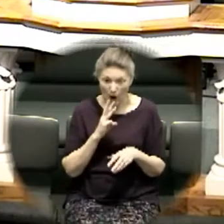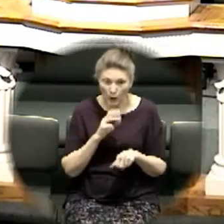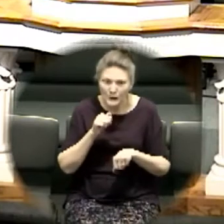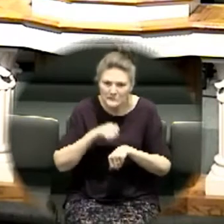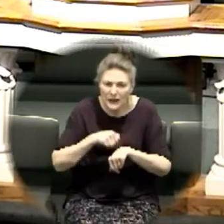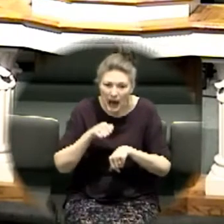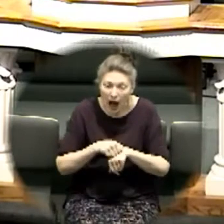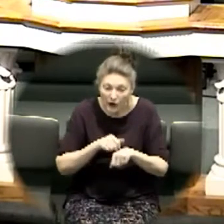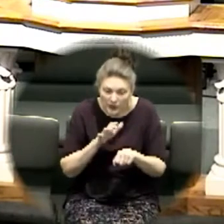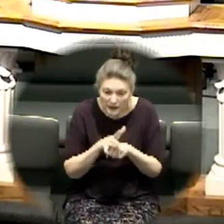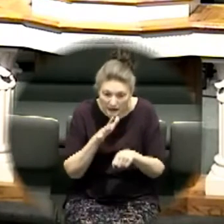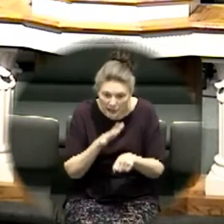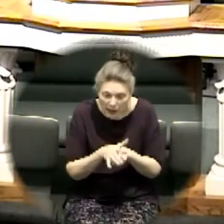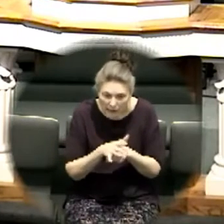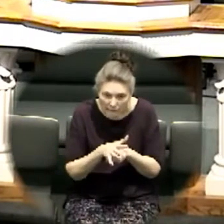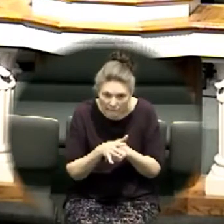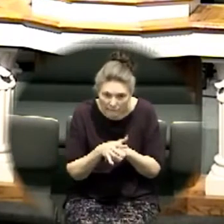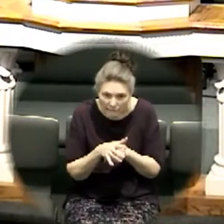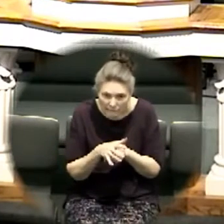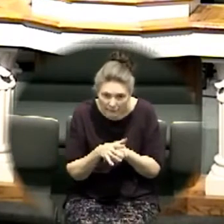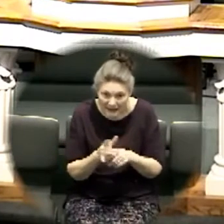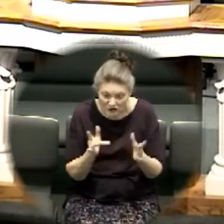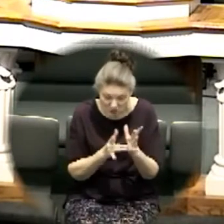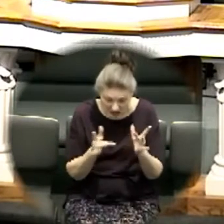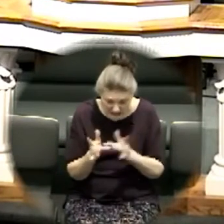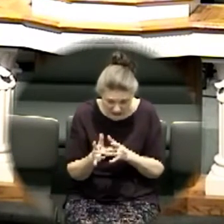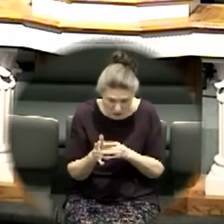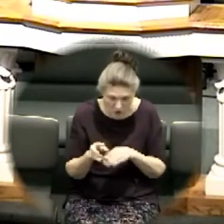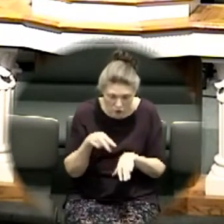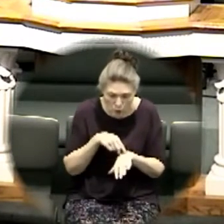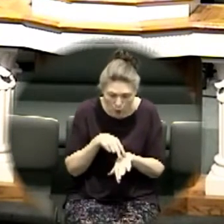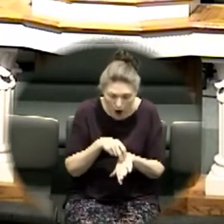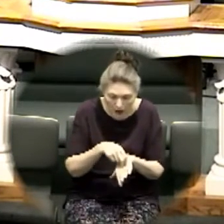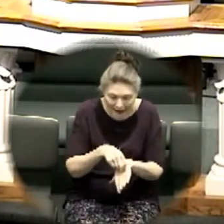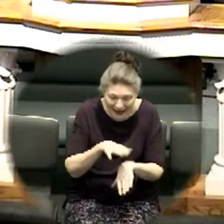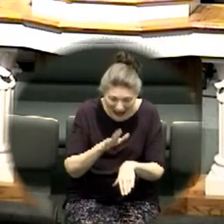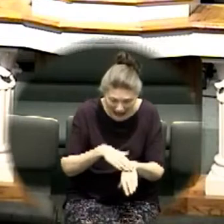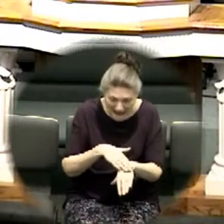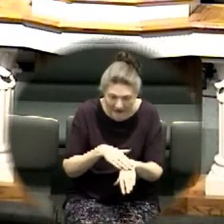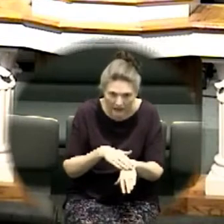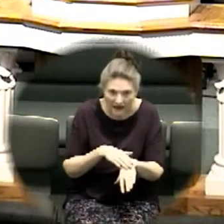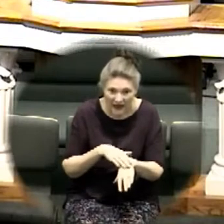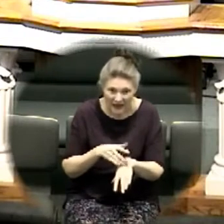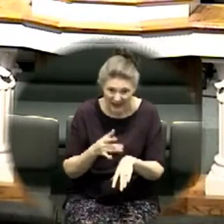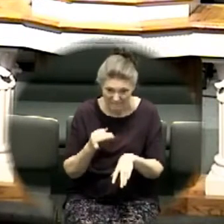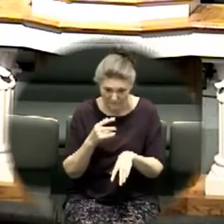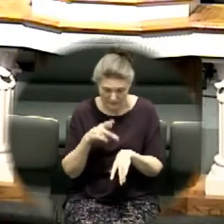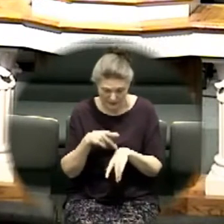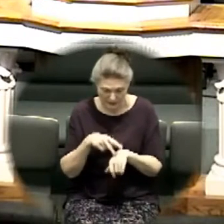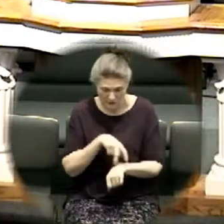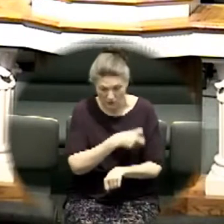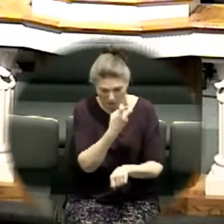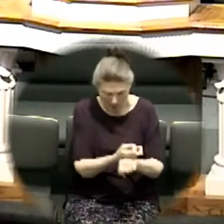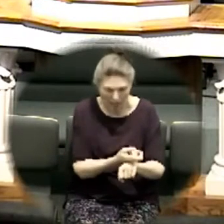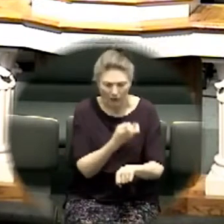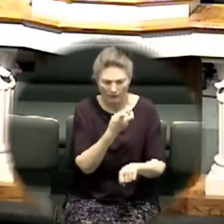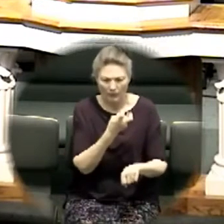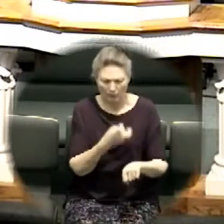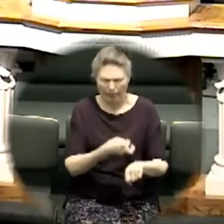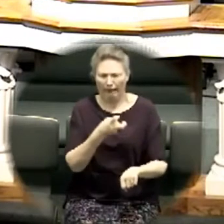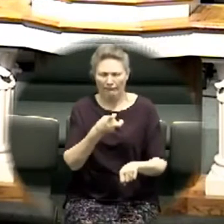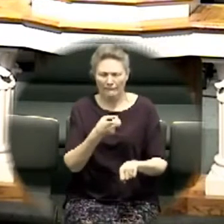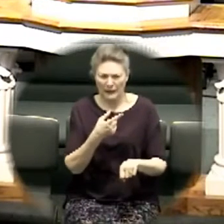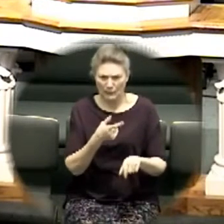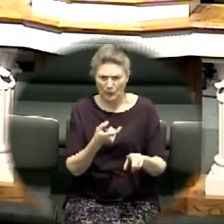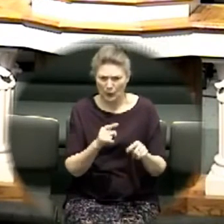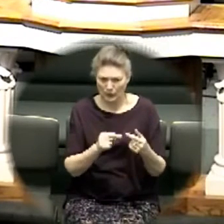trying to be a little funny but when he didn't jump into the water stepped out out he took